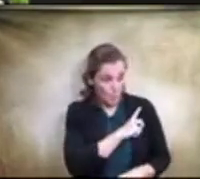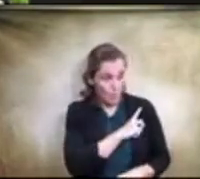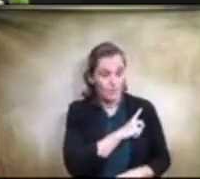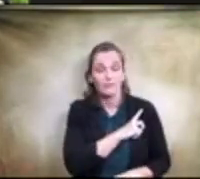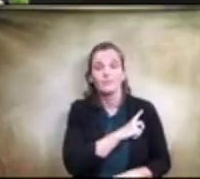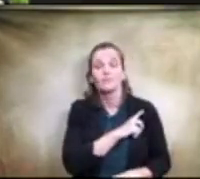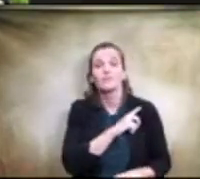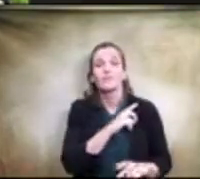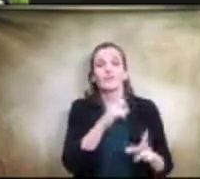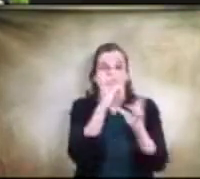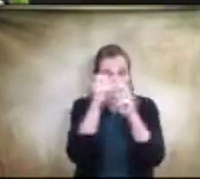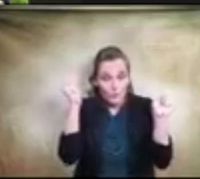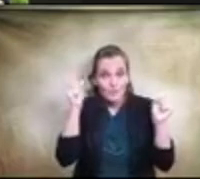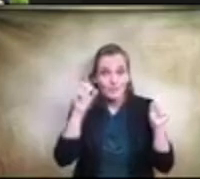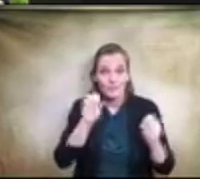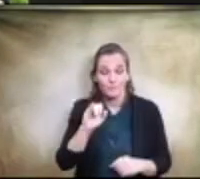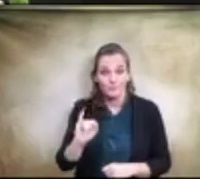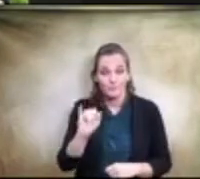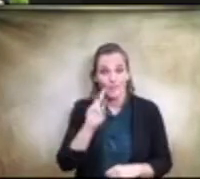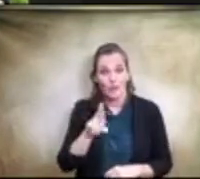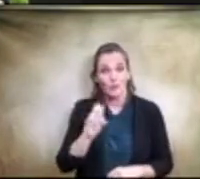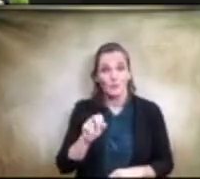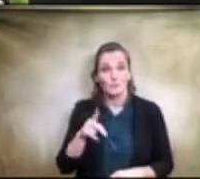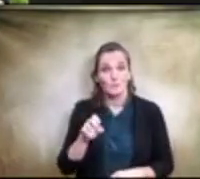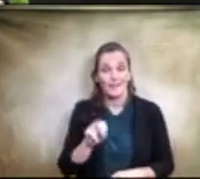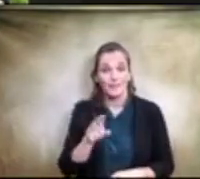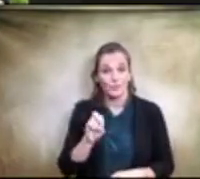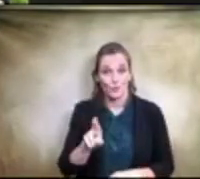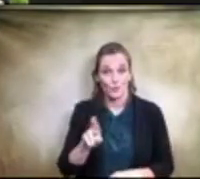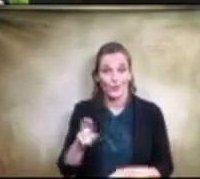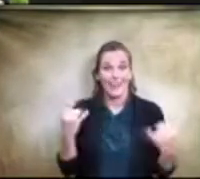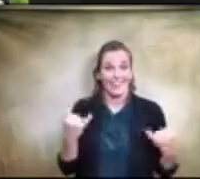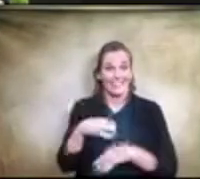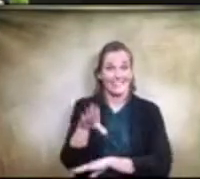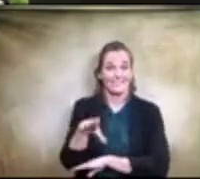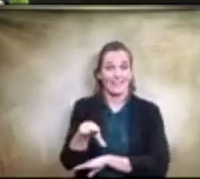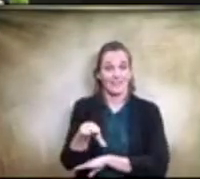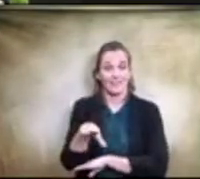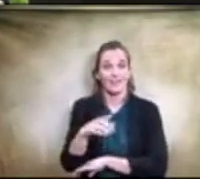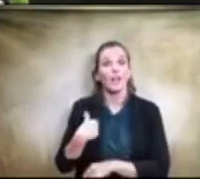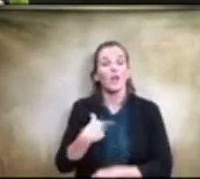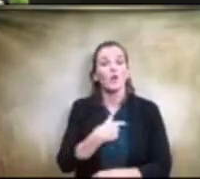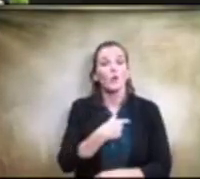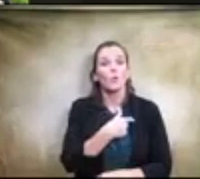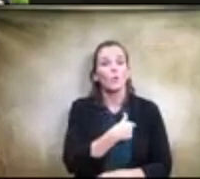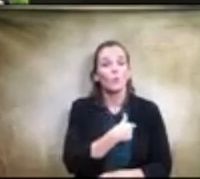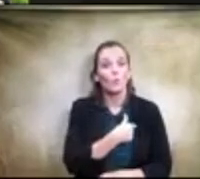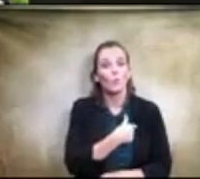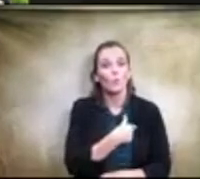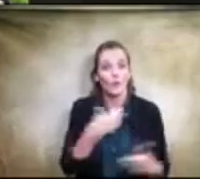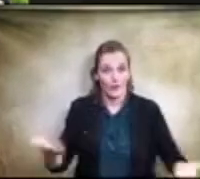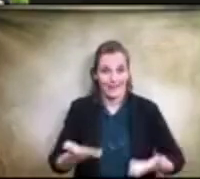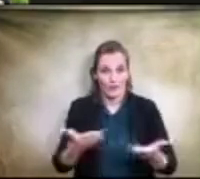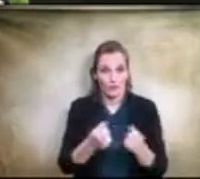Superintendent Dr. Spencer. This evening, we're here to present information